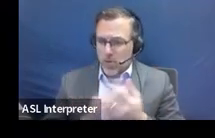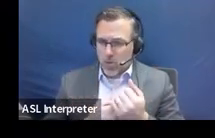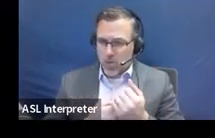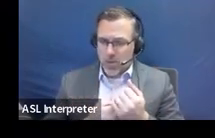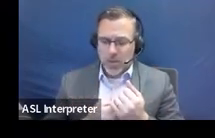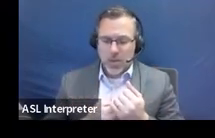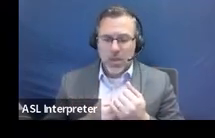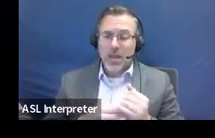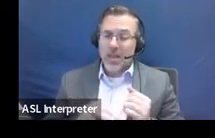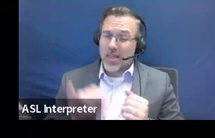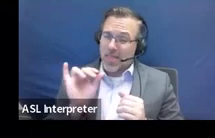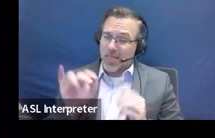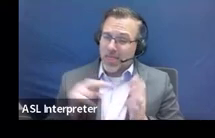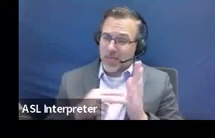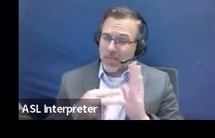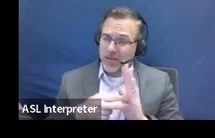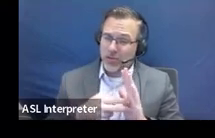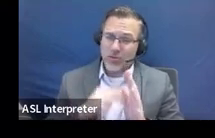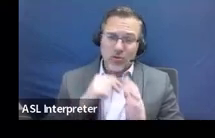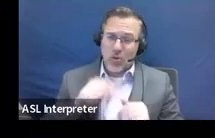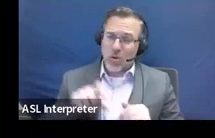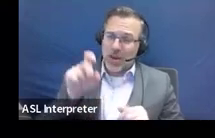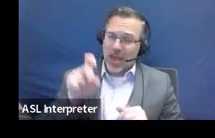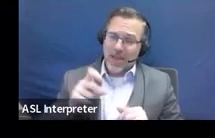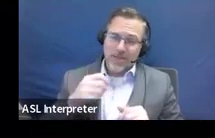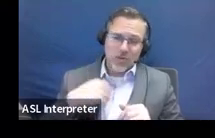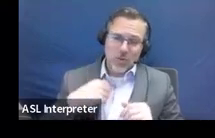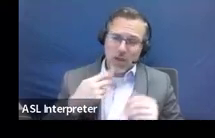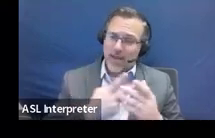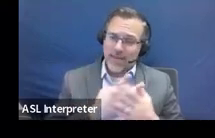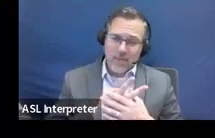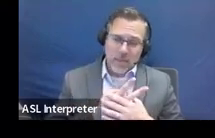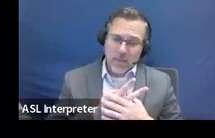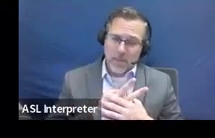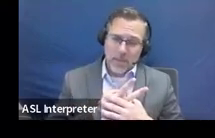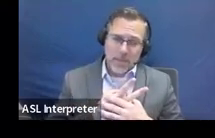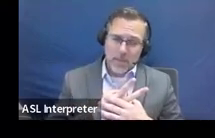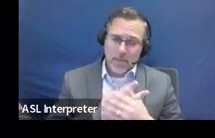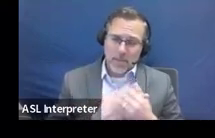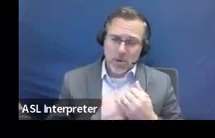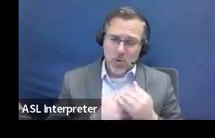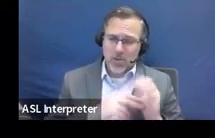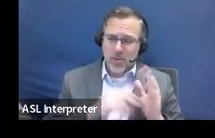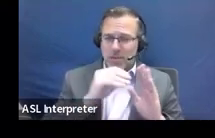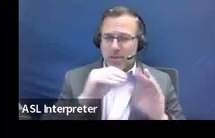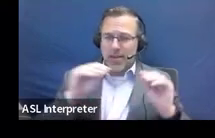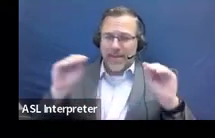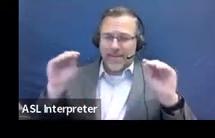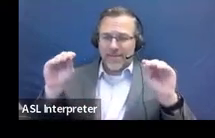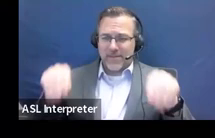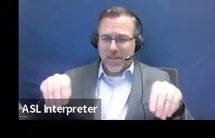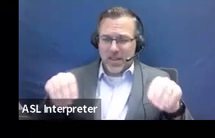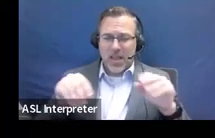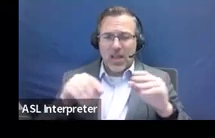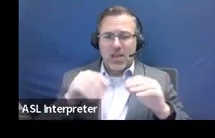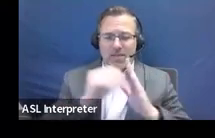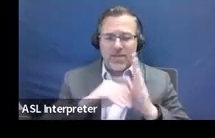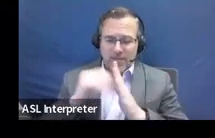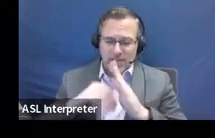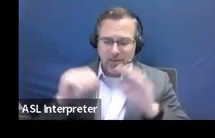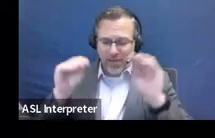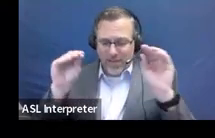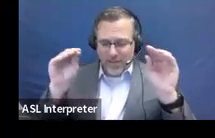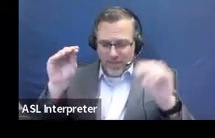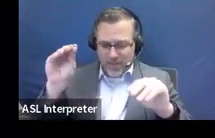leads me to believe that you don't have to have something in both achievement and performance boxes in both